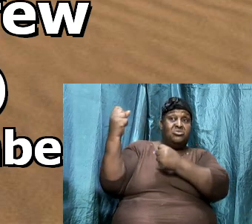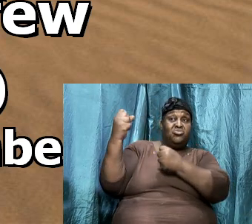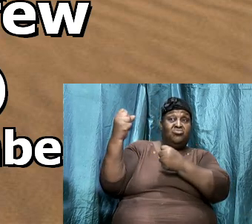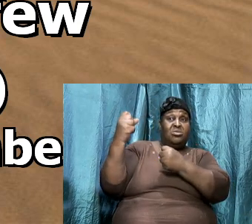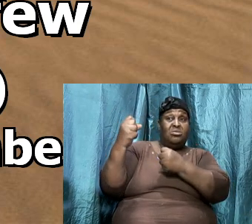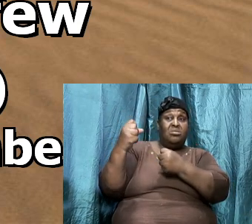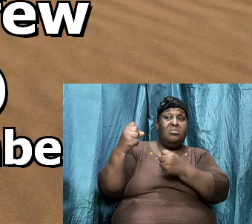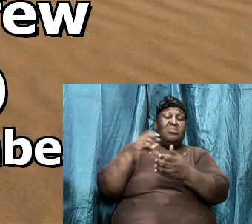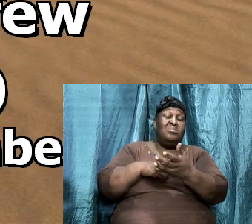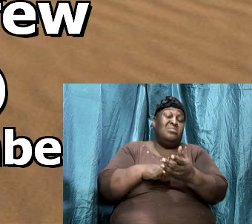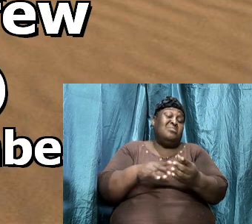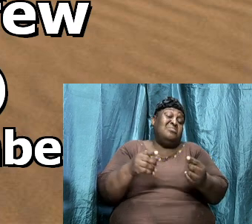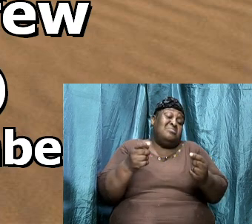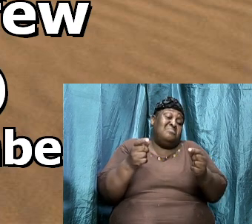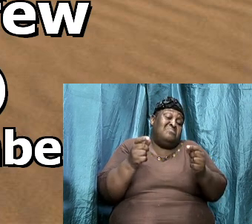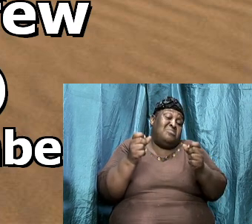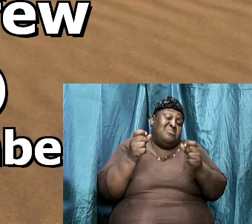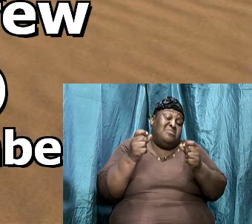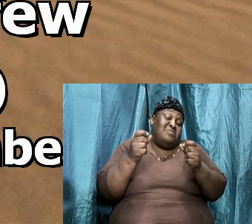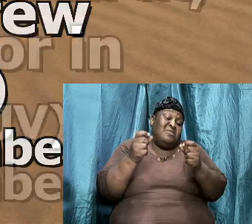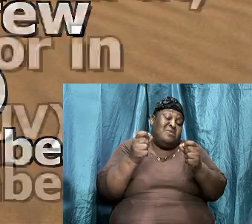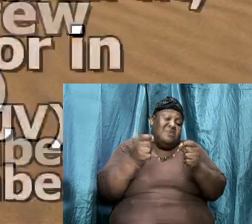they be few or many.